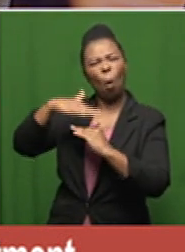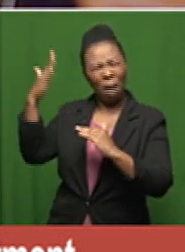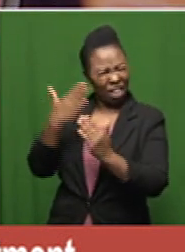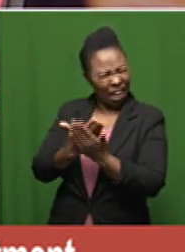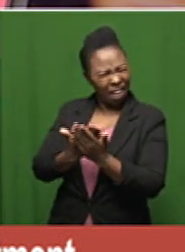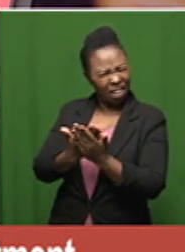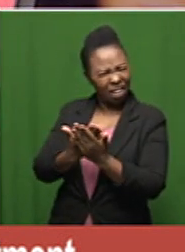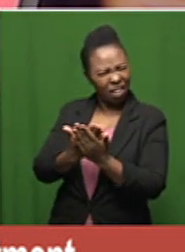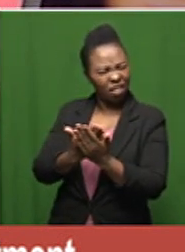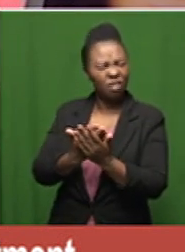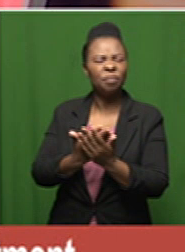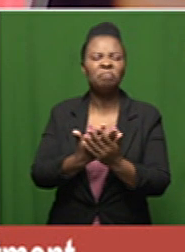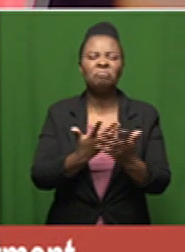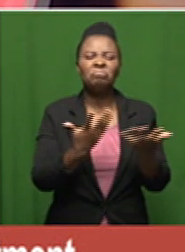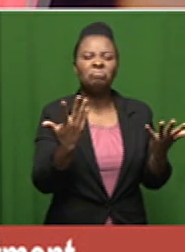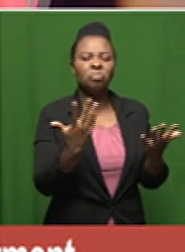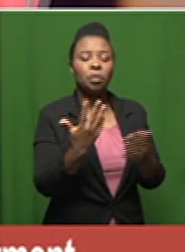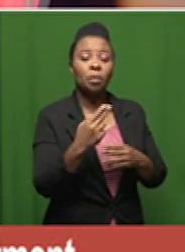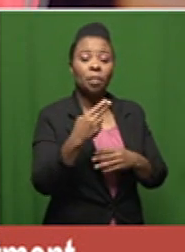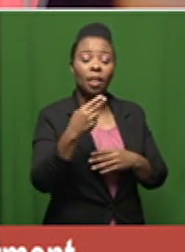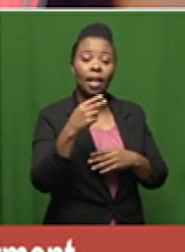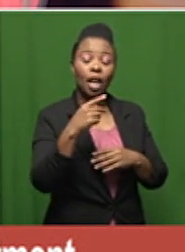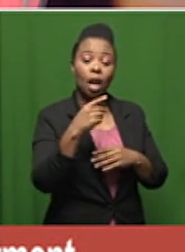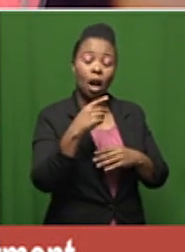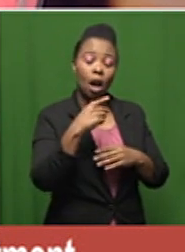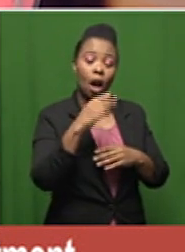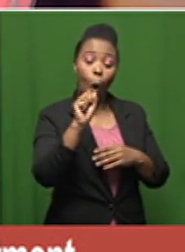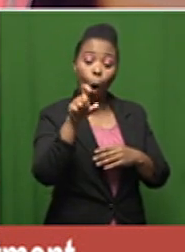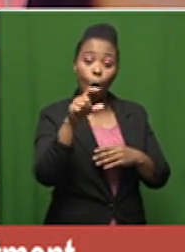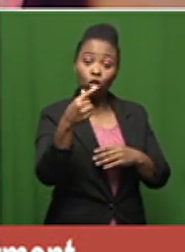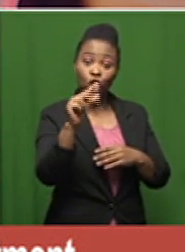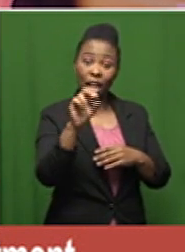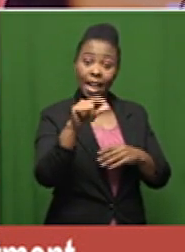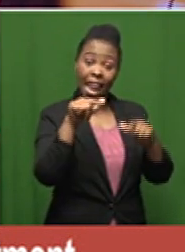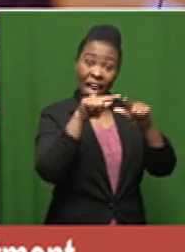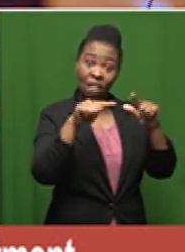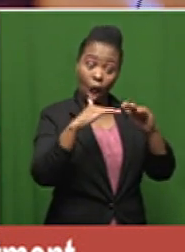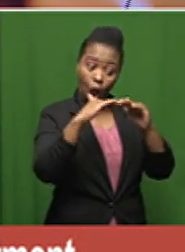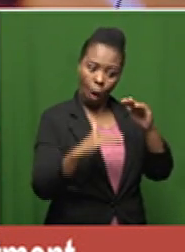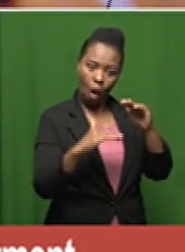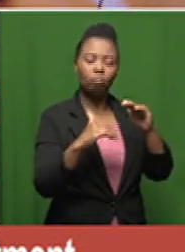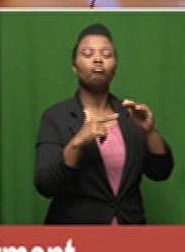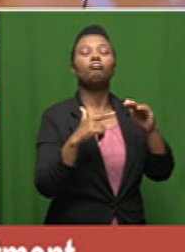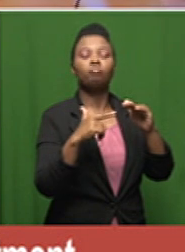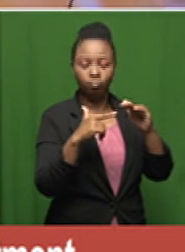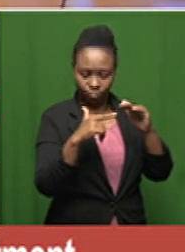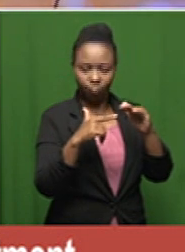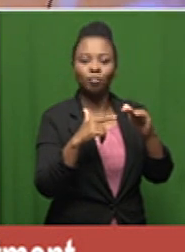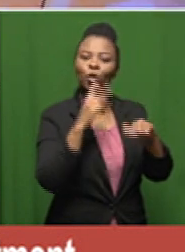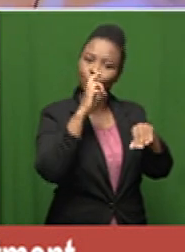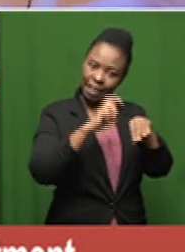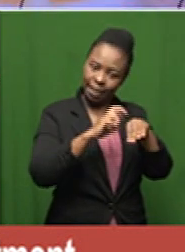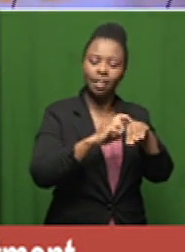not if you are hypoxemic not if your oxygen levels actually are low so if they are low you would then